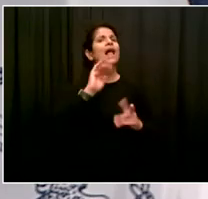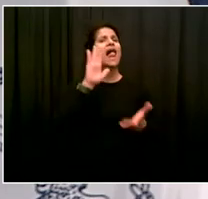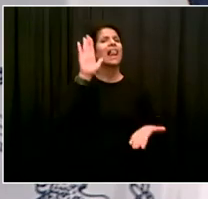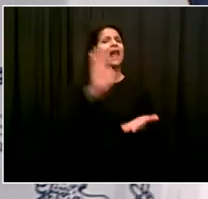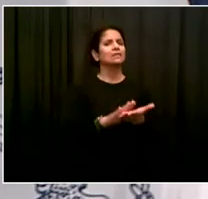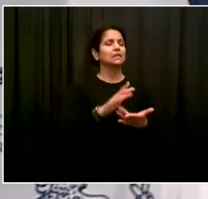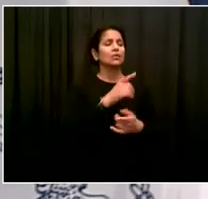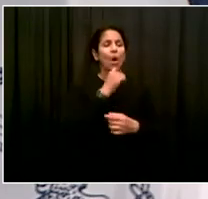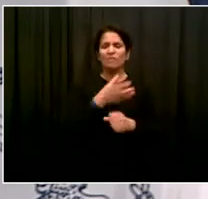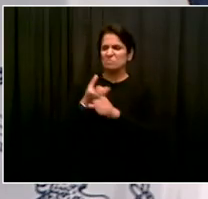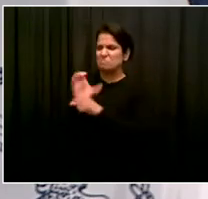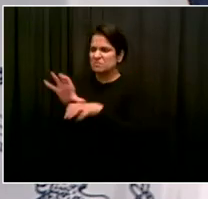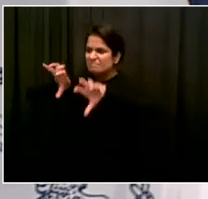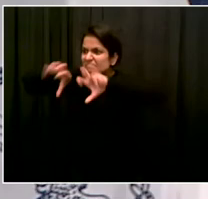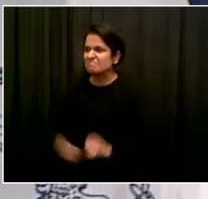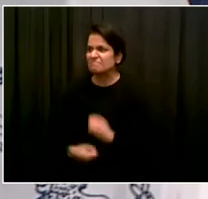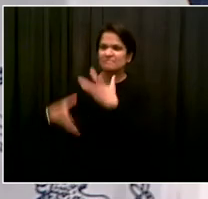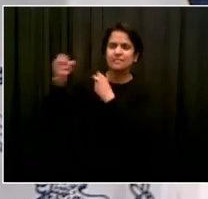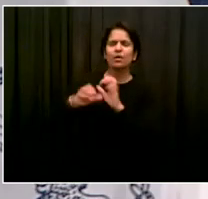Go ahead, Yoav.